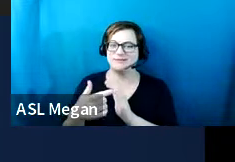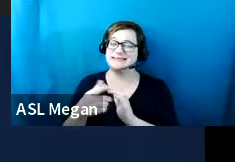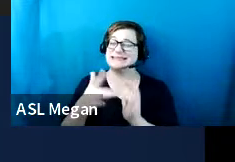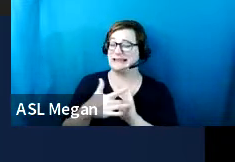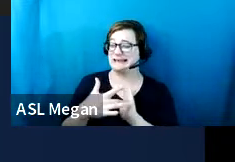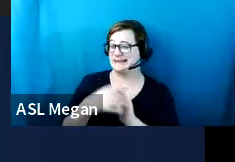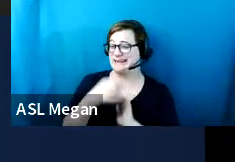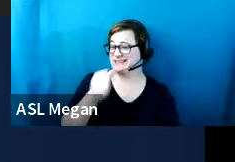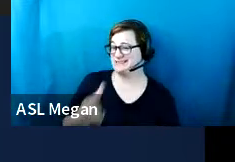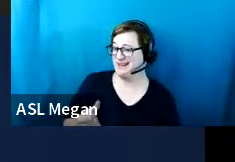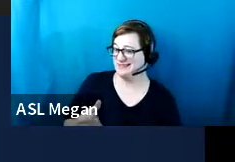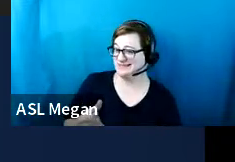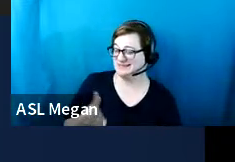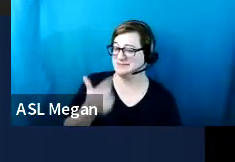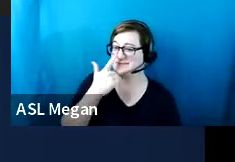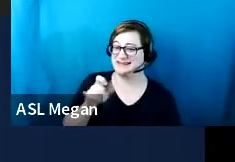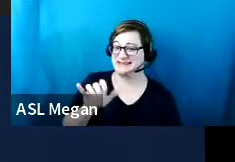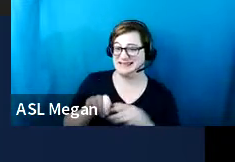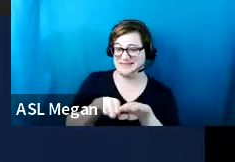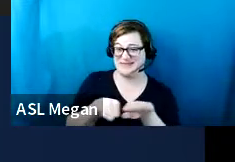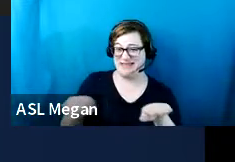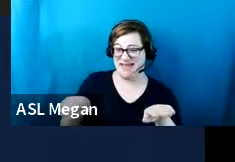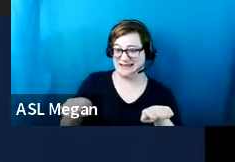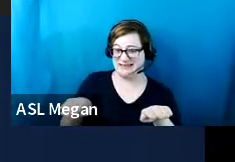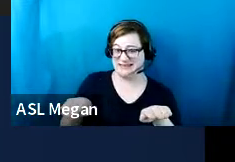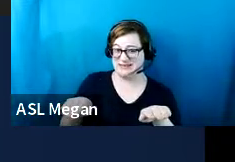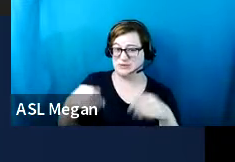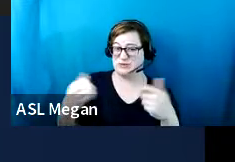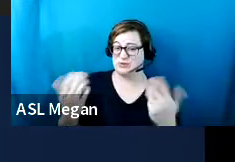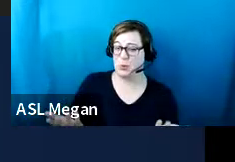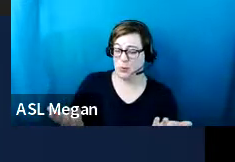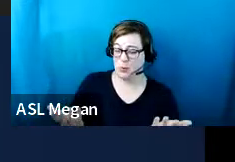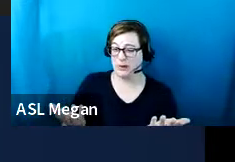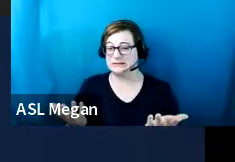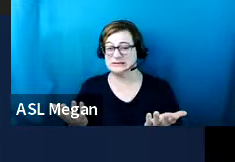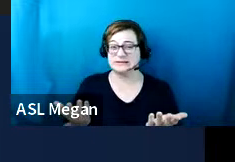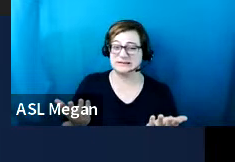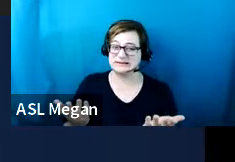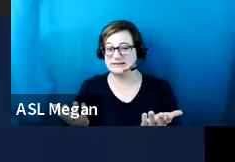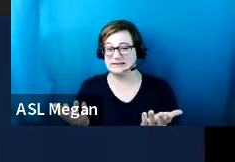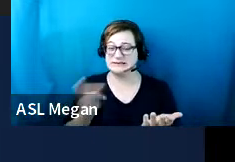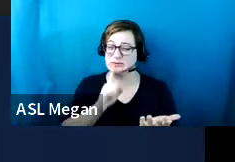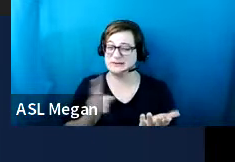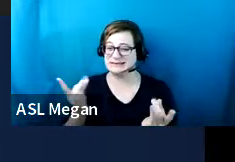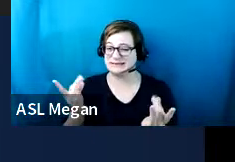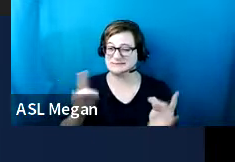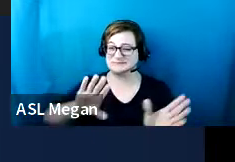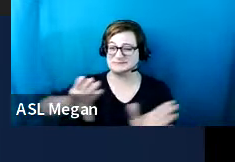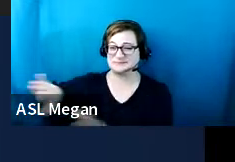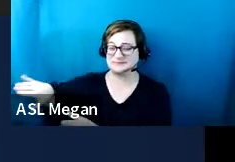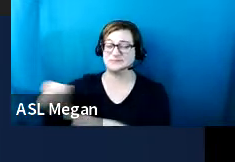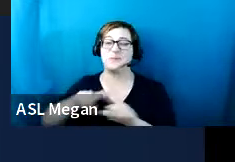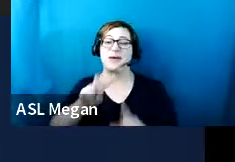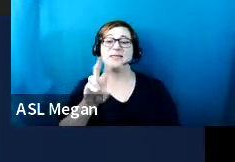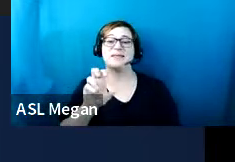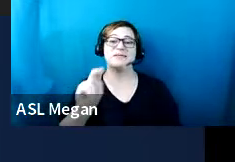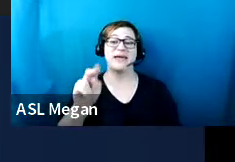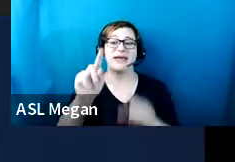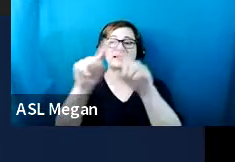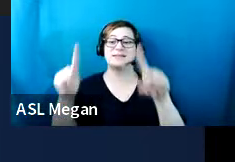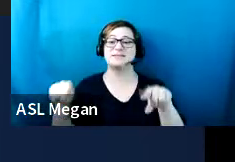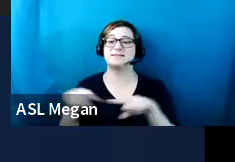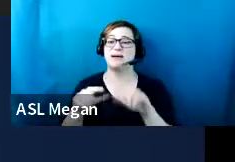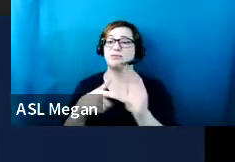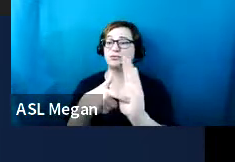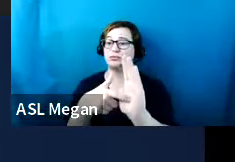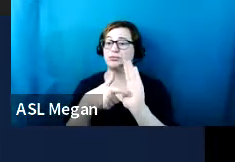your parking space remains flat. Um, so is the van sign needed if all